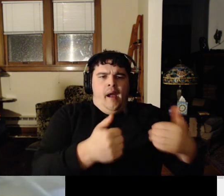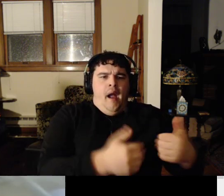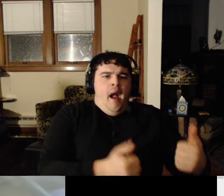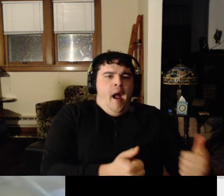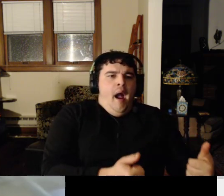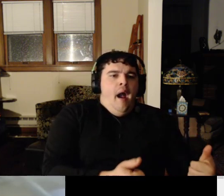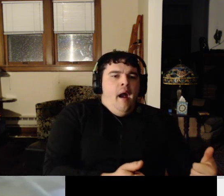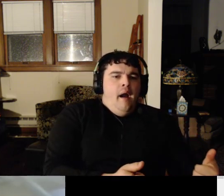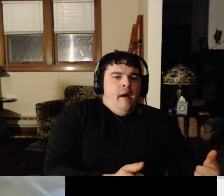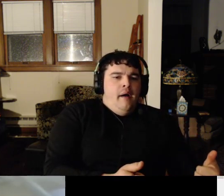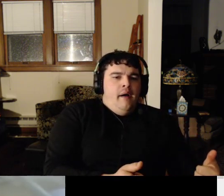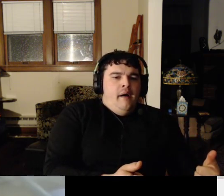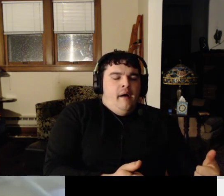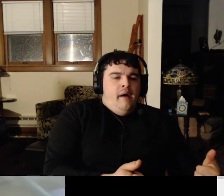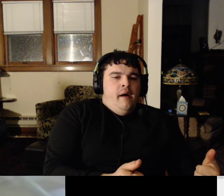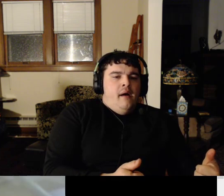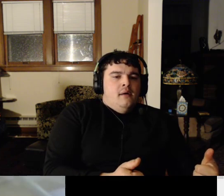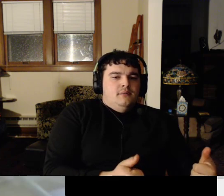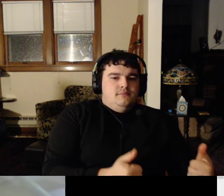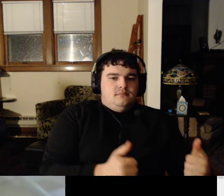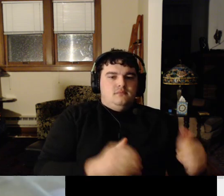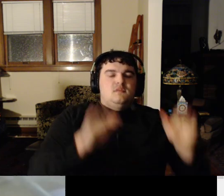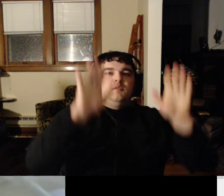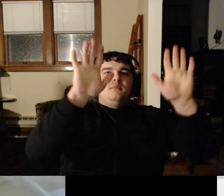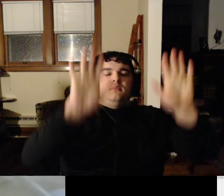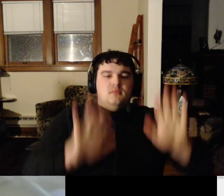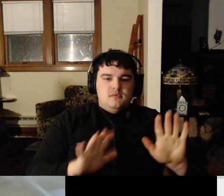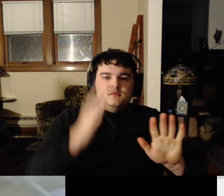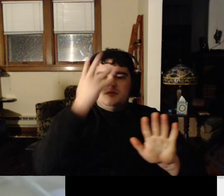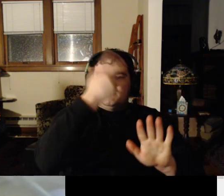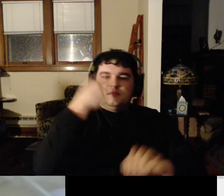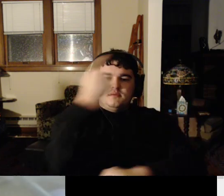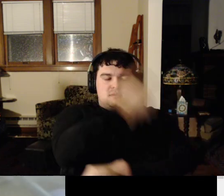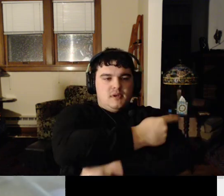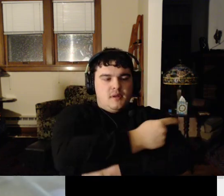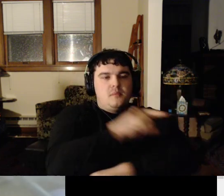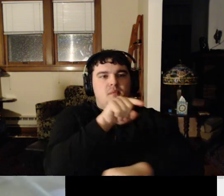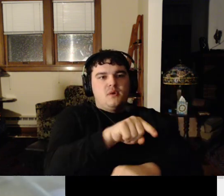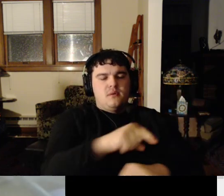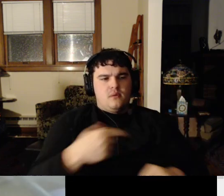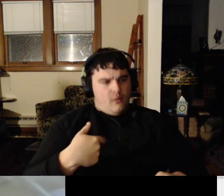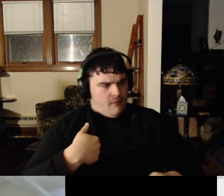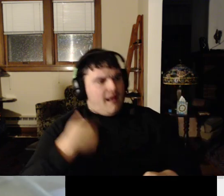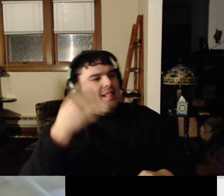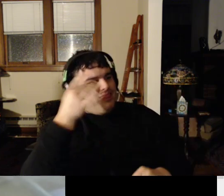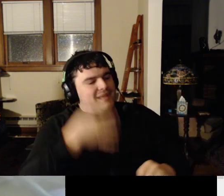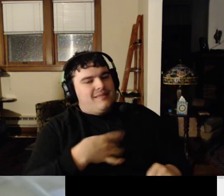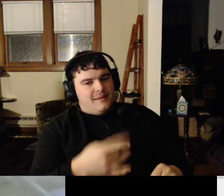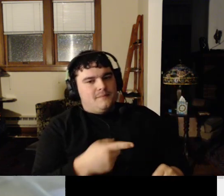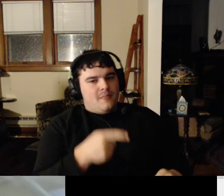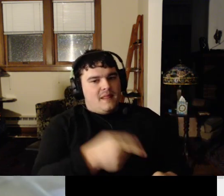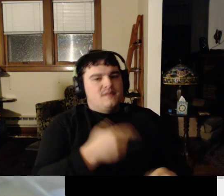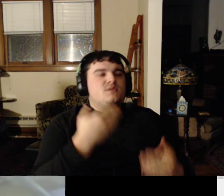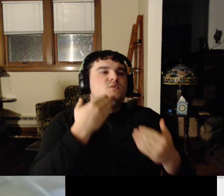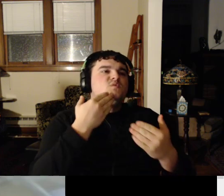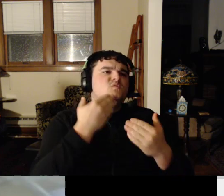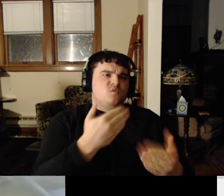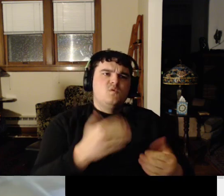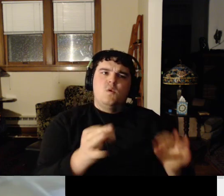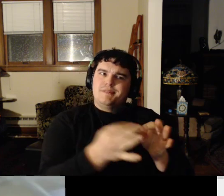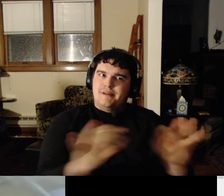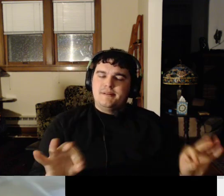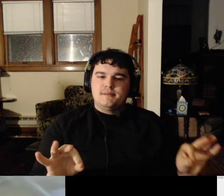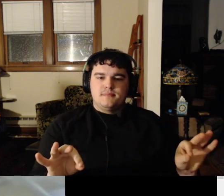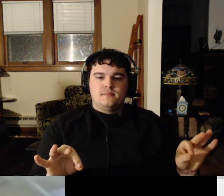It was spectacularly beautiful day. Period? I think so too. I like that. Because that's a good meaning sentence right there.